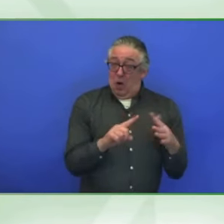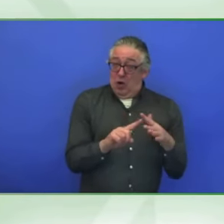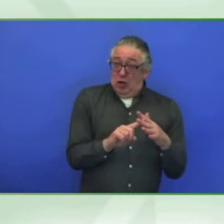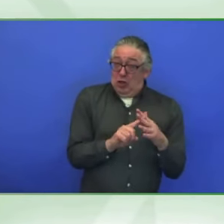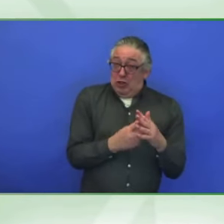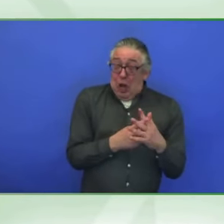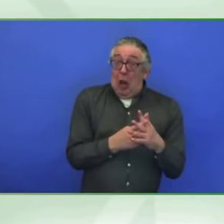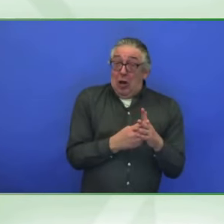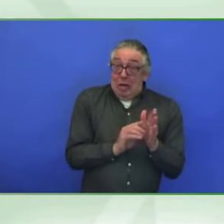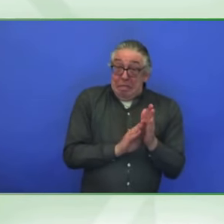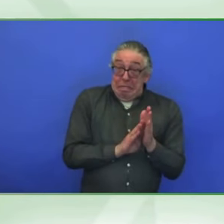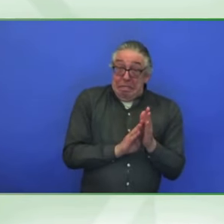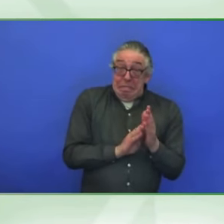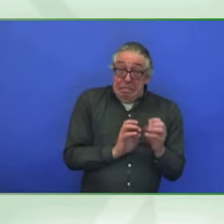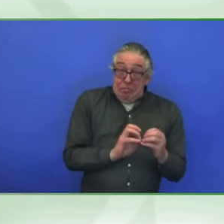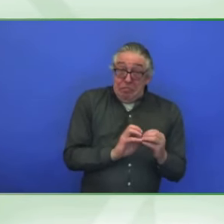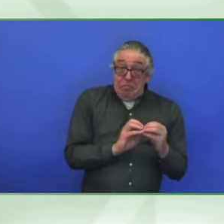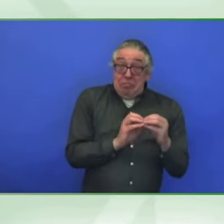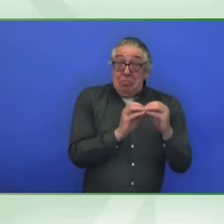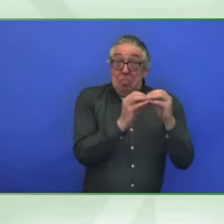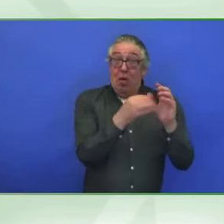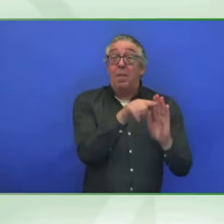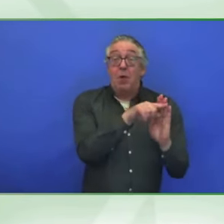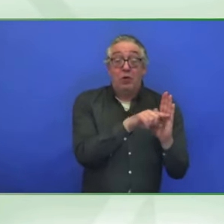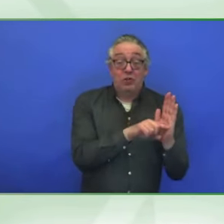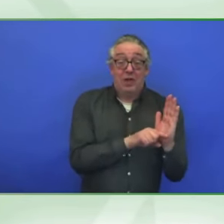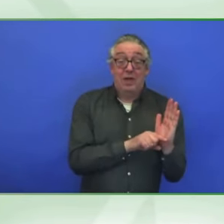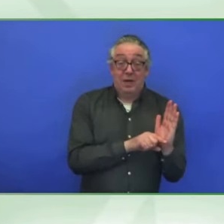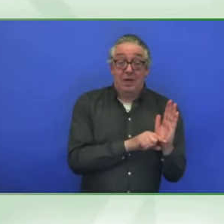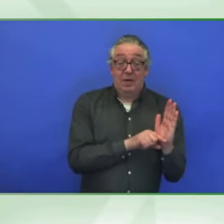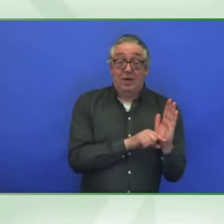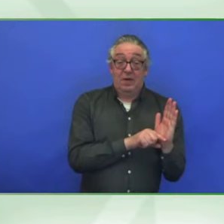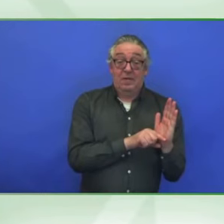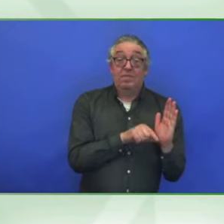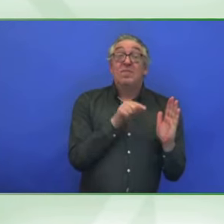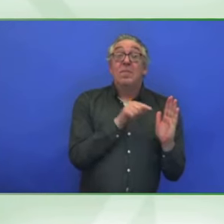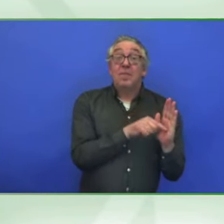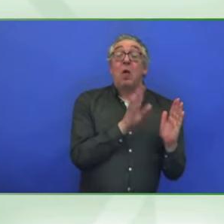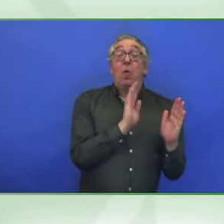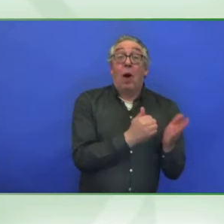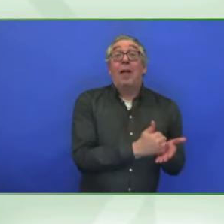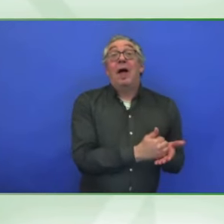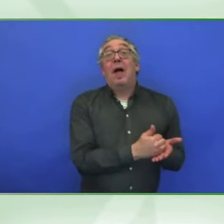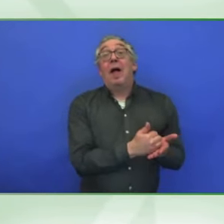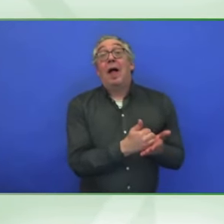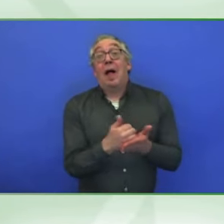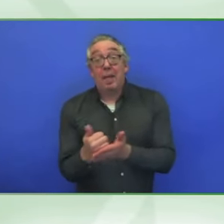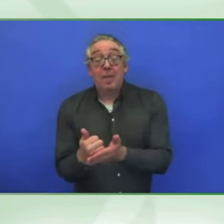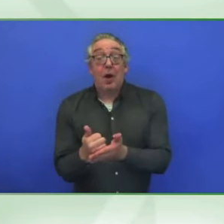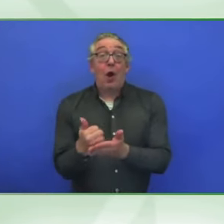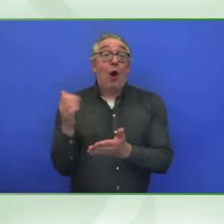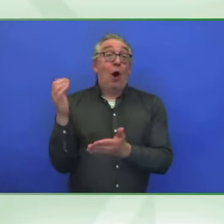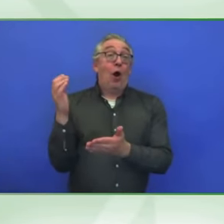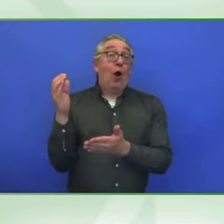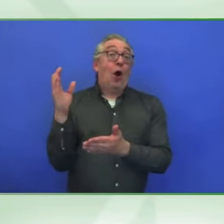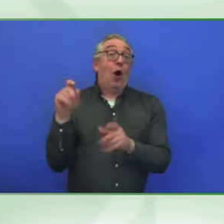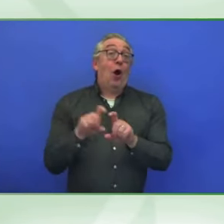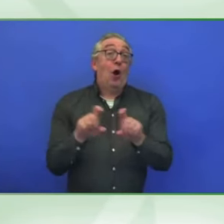the, the innovation which leads to the long-term value creation, not just for the companies, but more importantly for society as a whole.